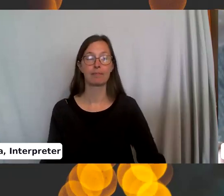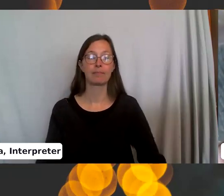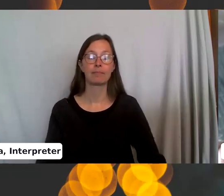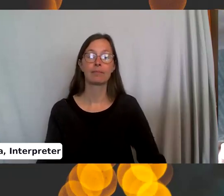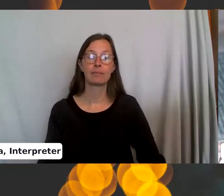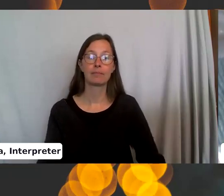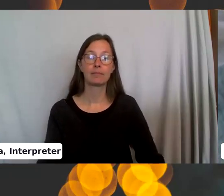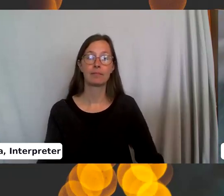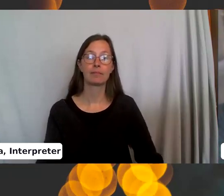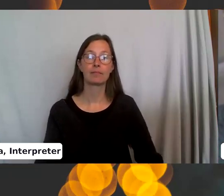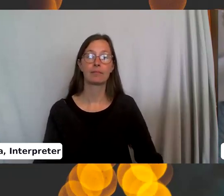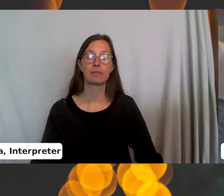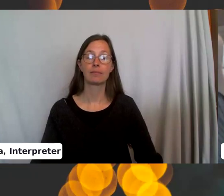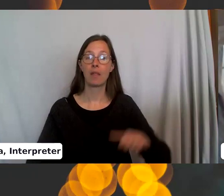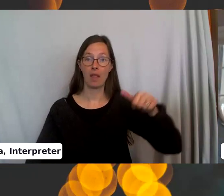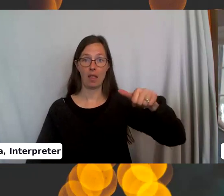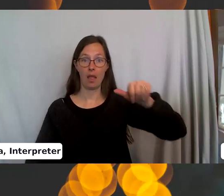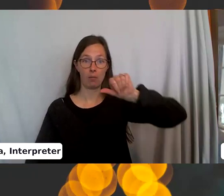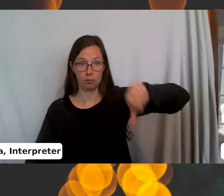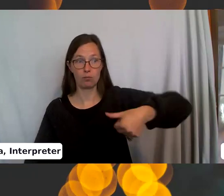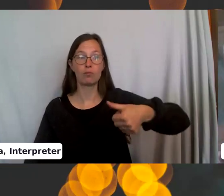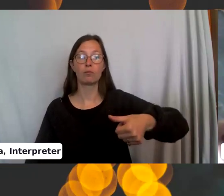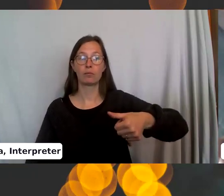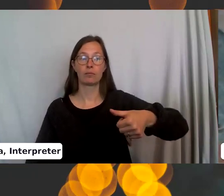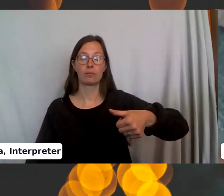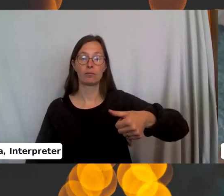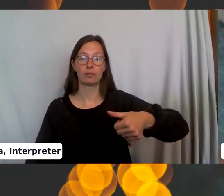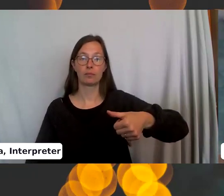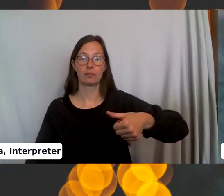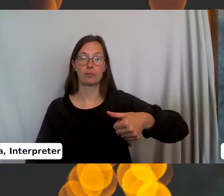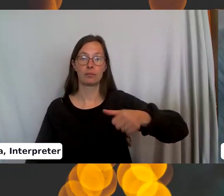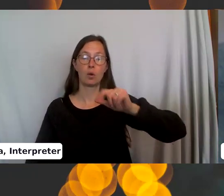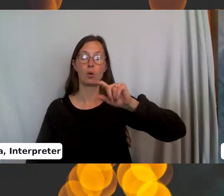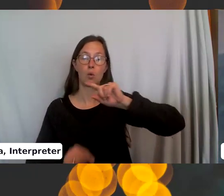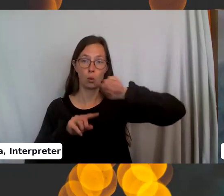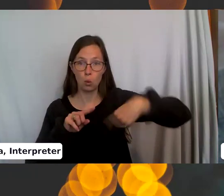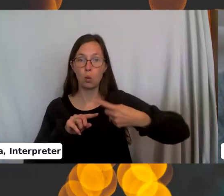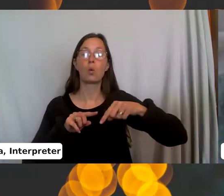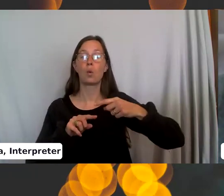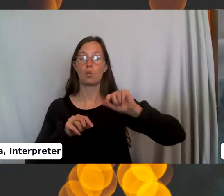put your thumb across the top and loop the yarn around.